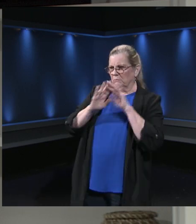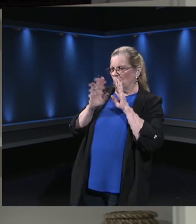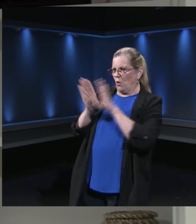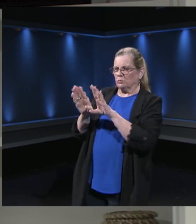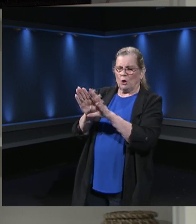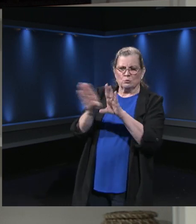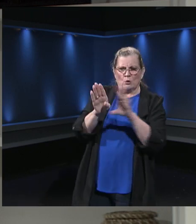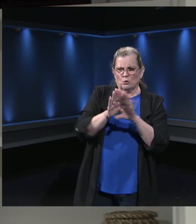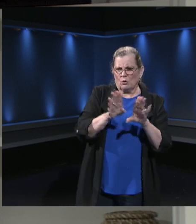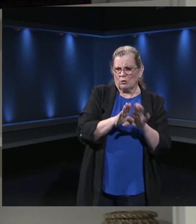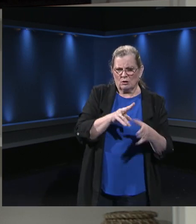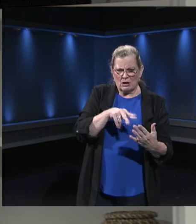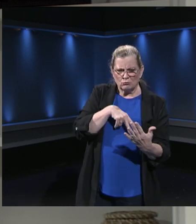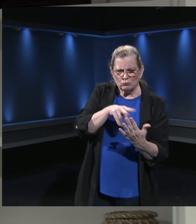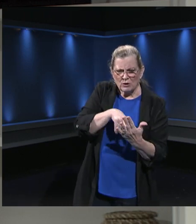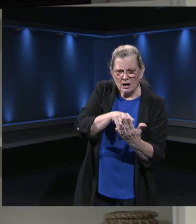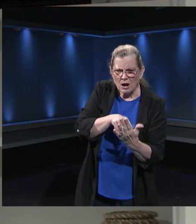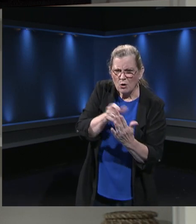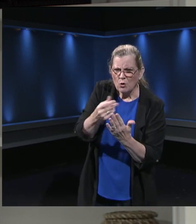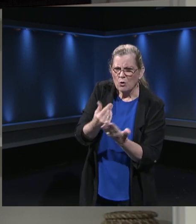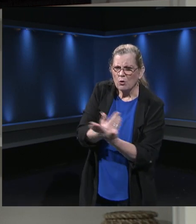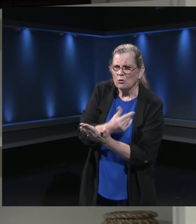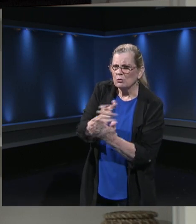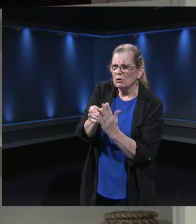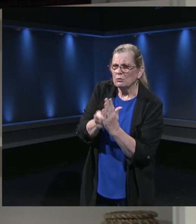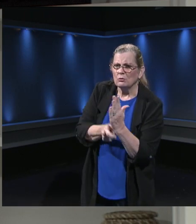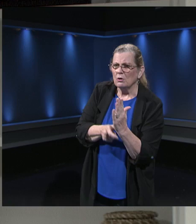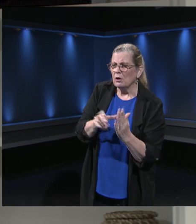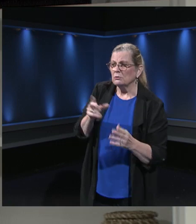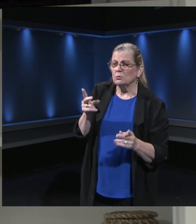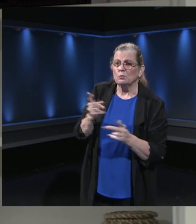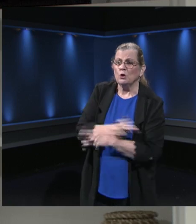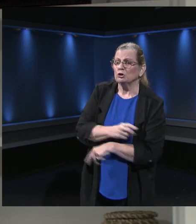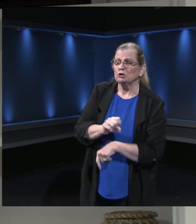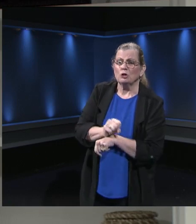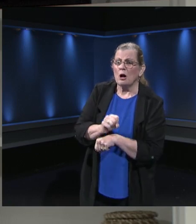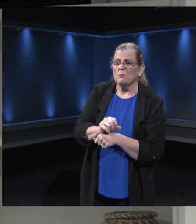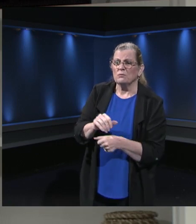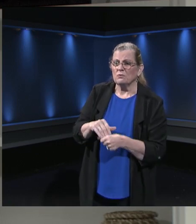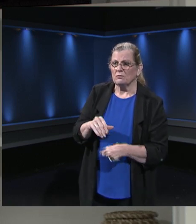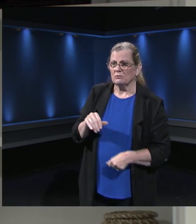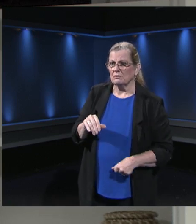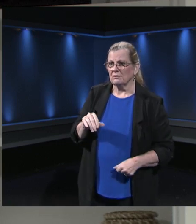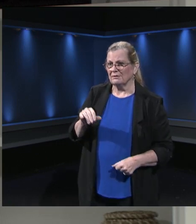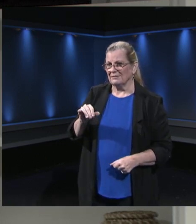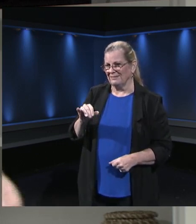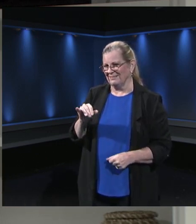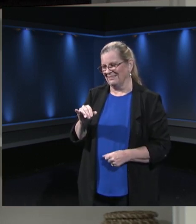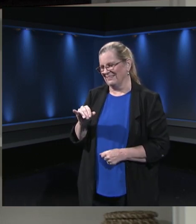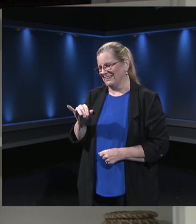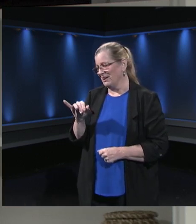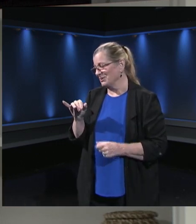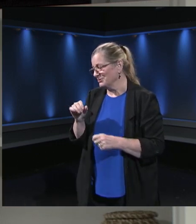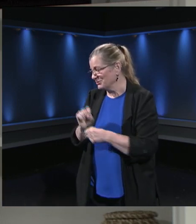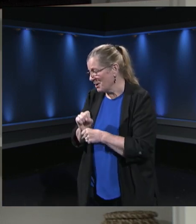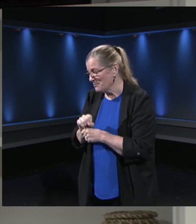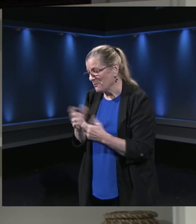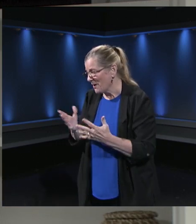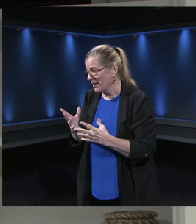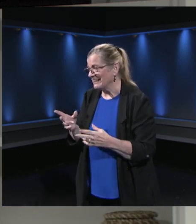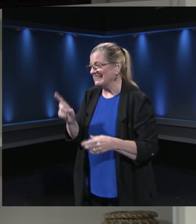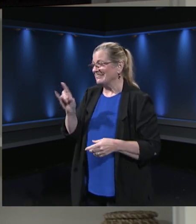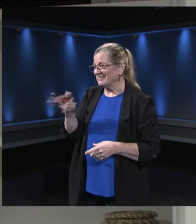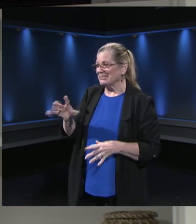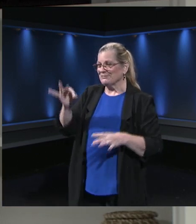the worst job in the United States right now is to be a division superintendent. I don't feel that way.